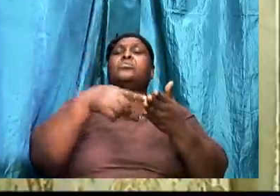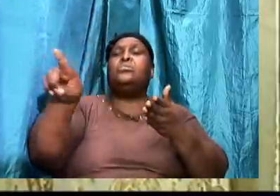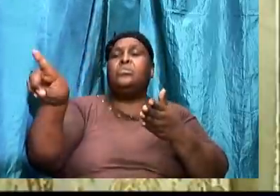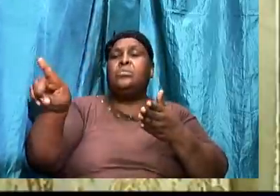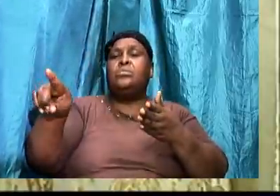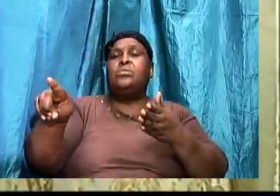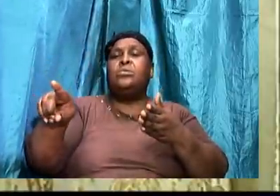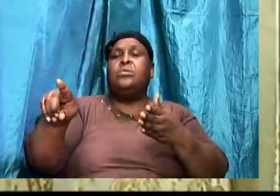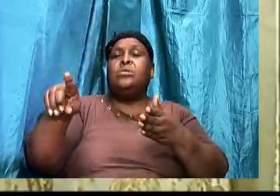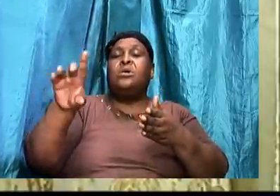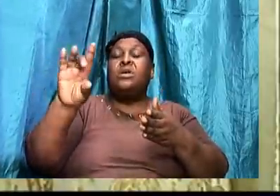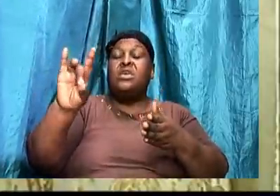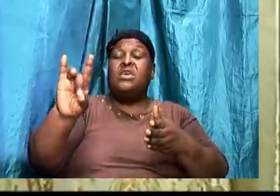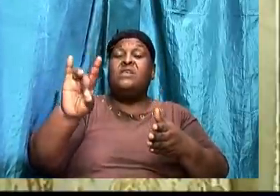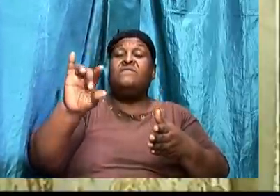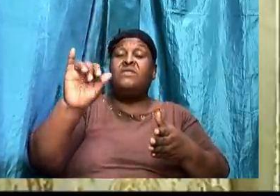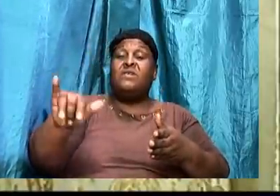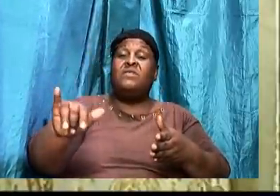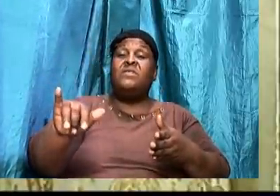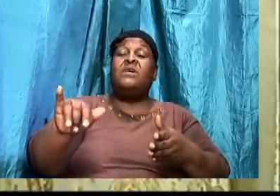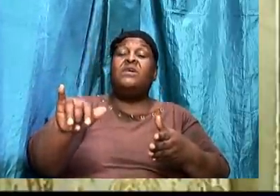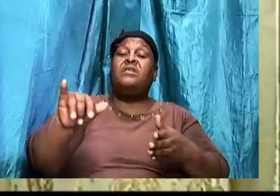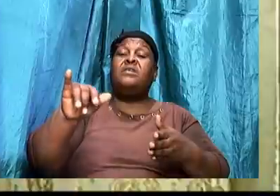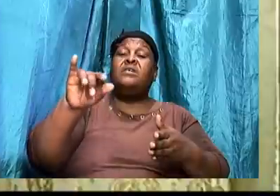If that. Eight thousand. Is tax.